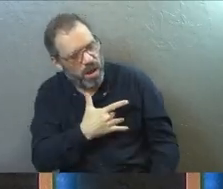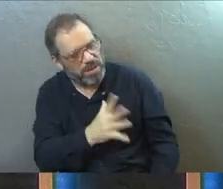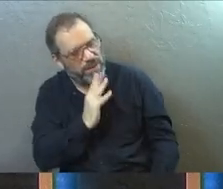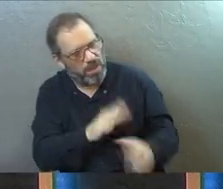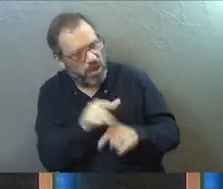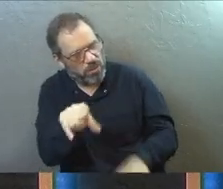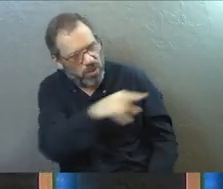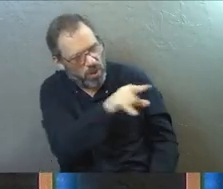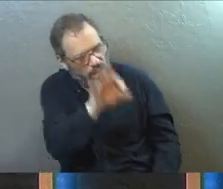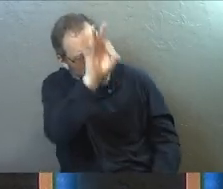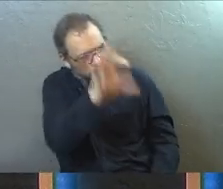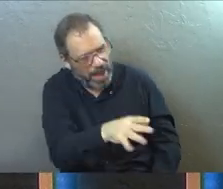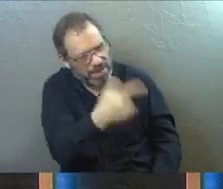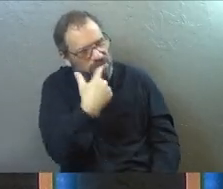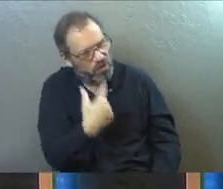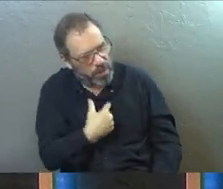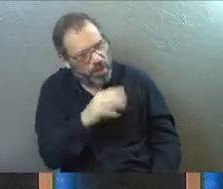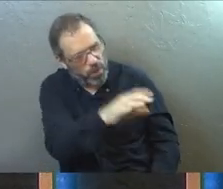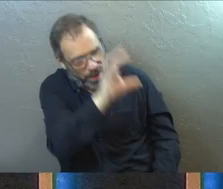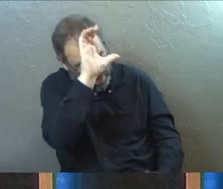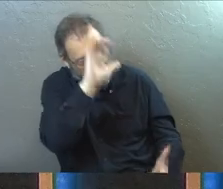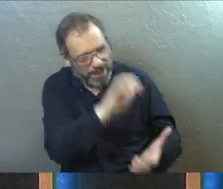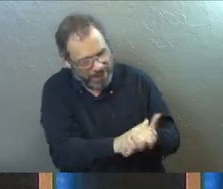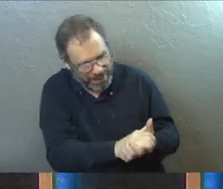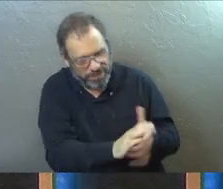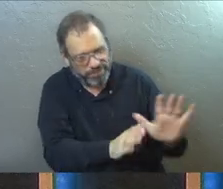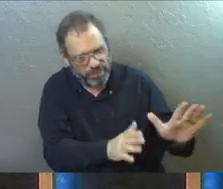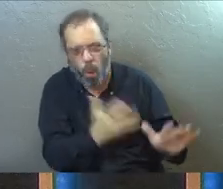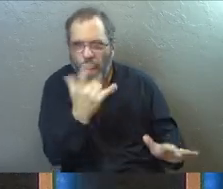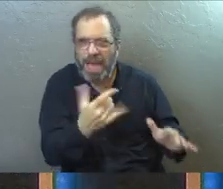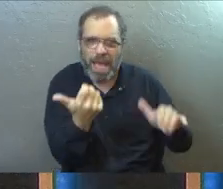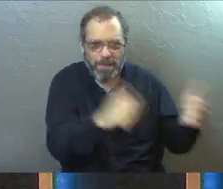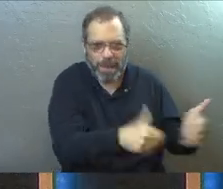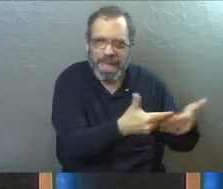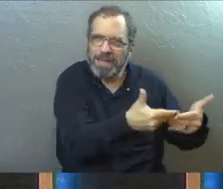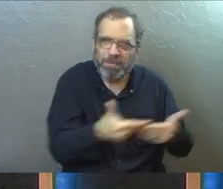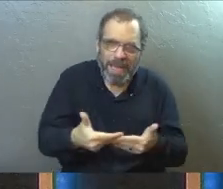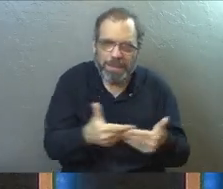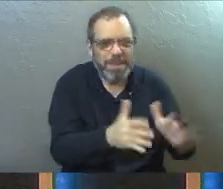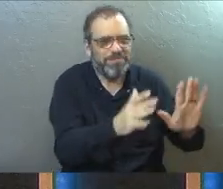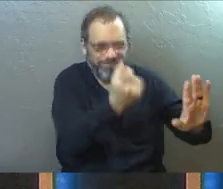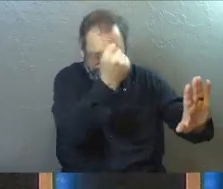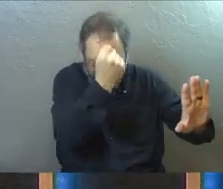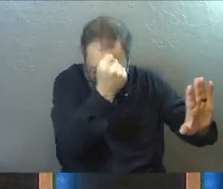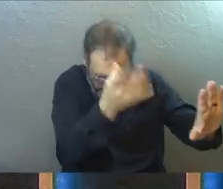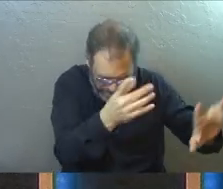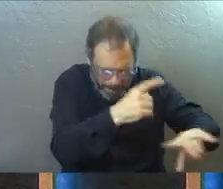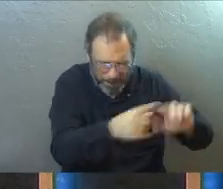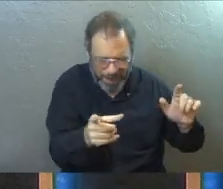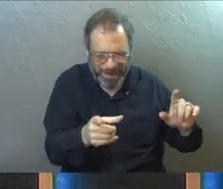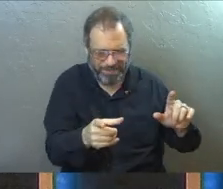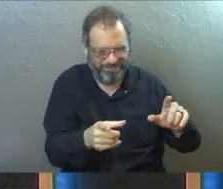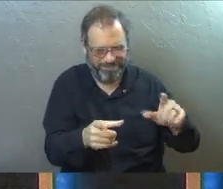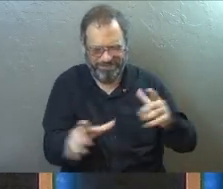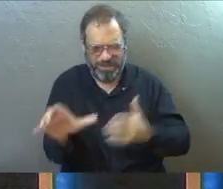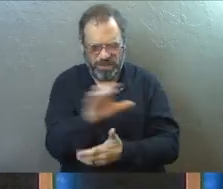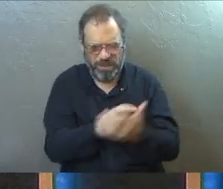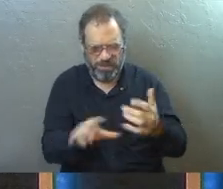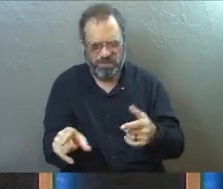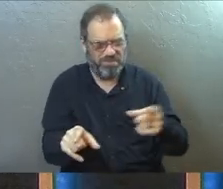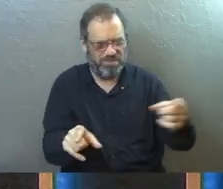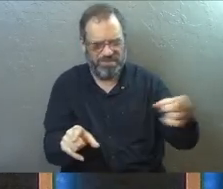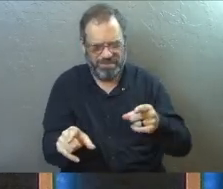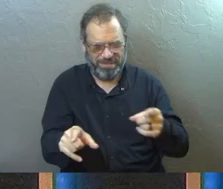talked to those pastors and they've explained to me what their hearts are as far as why they baptize infants sometimes. I just think it's confusing.